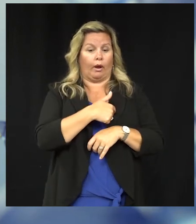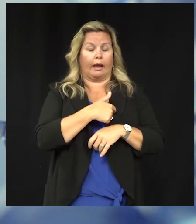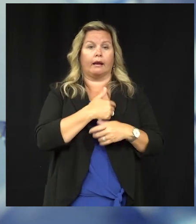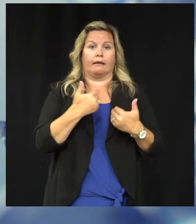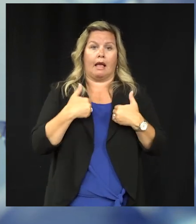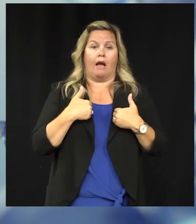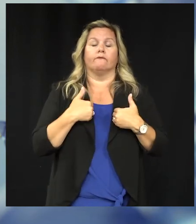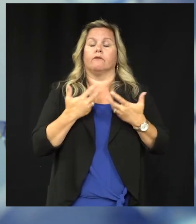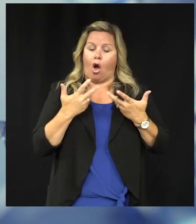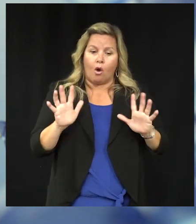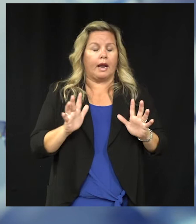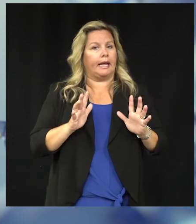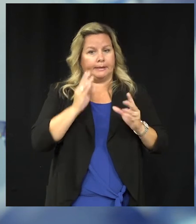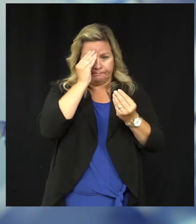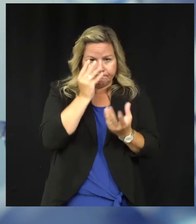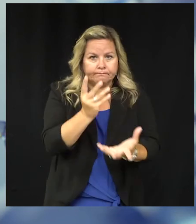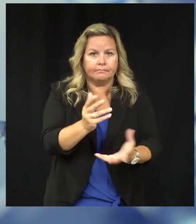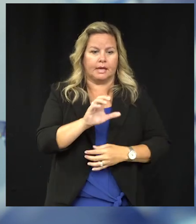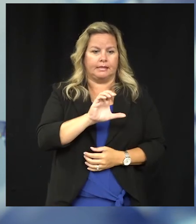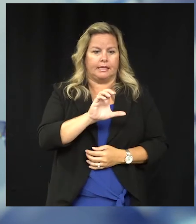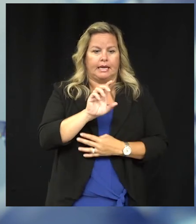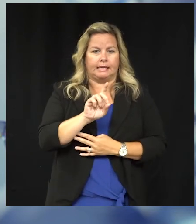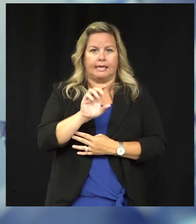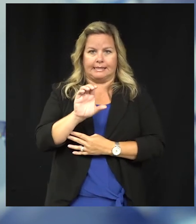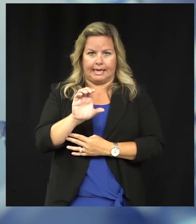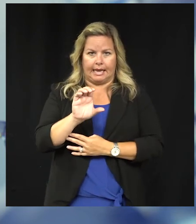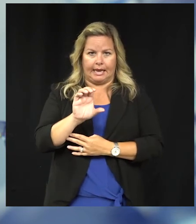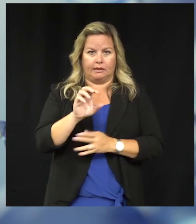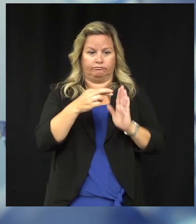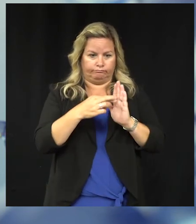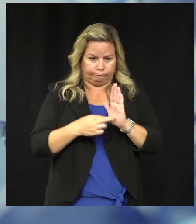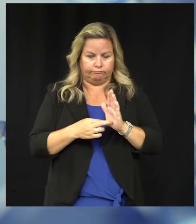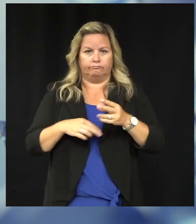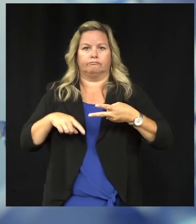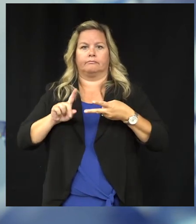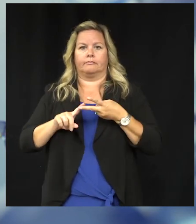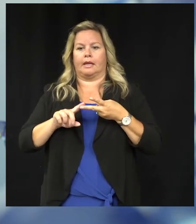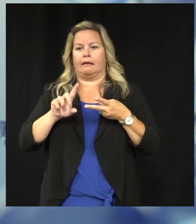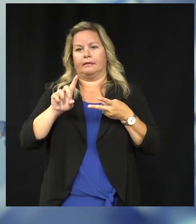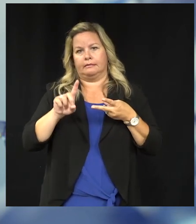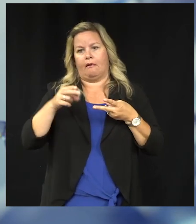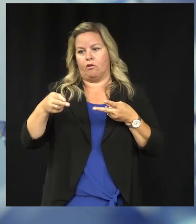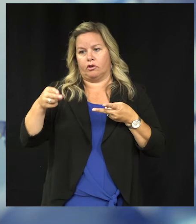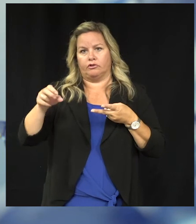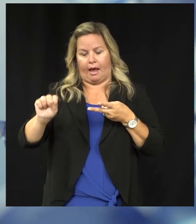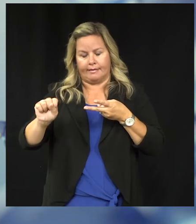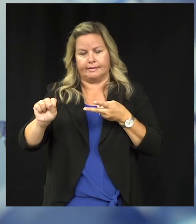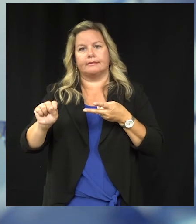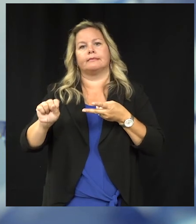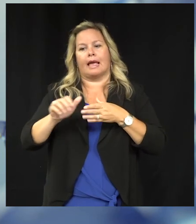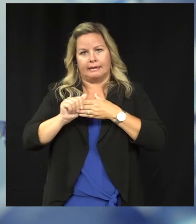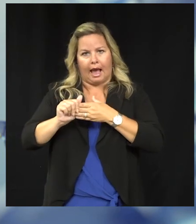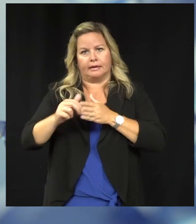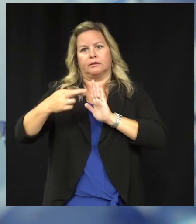DHHS guidance and recommendations with the schools. We support that CDC and HHS guidance and